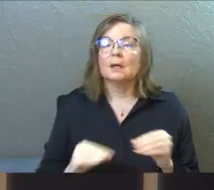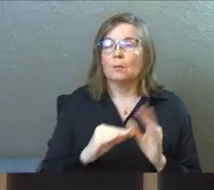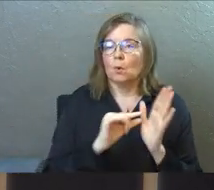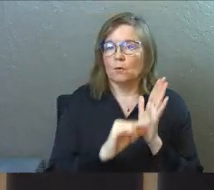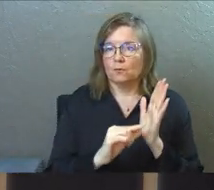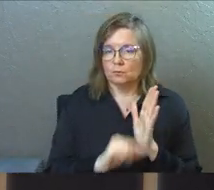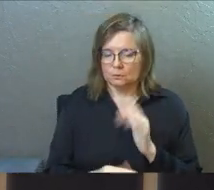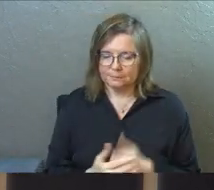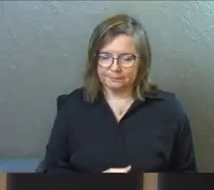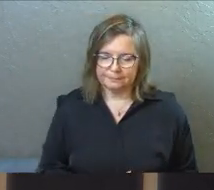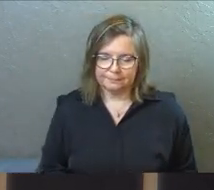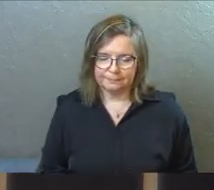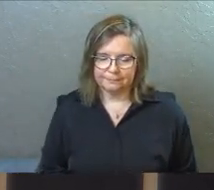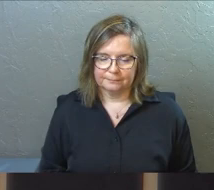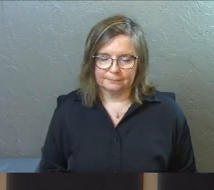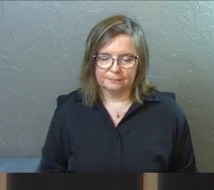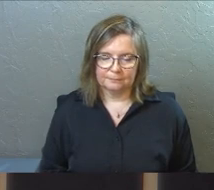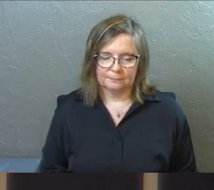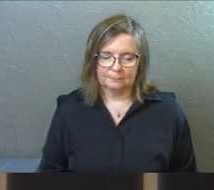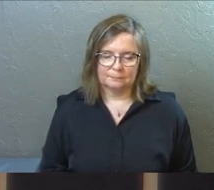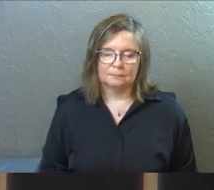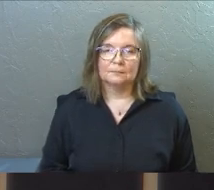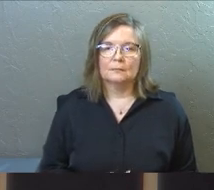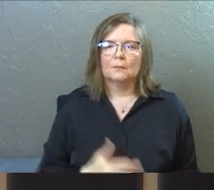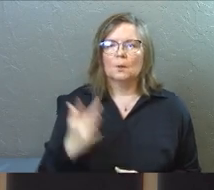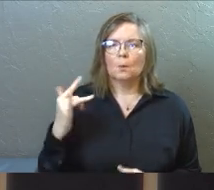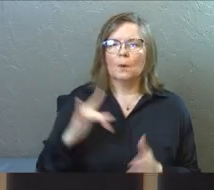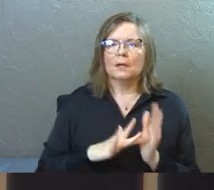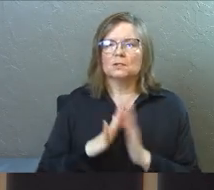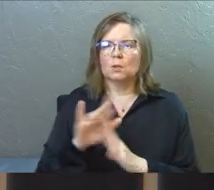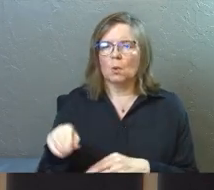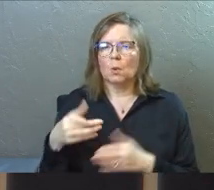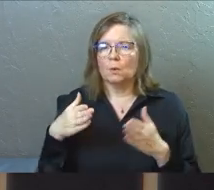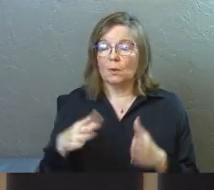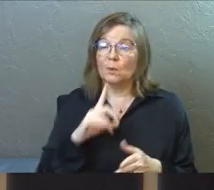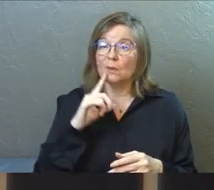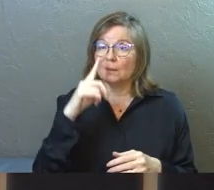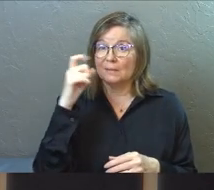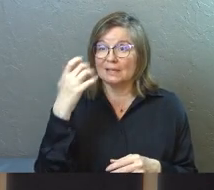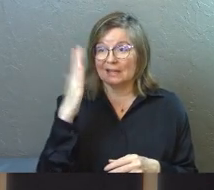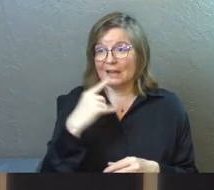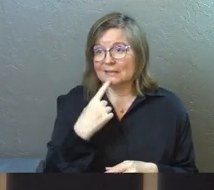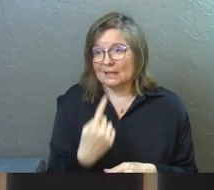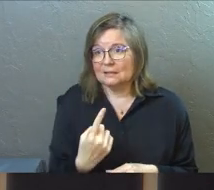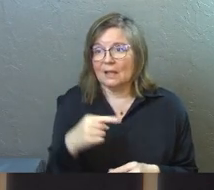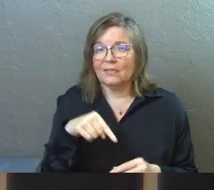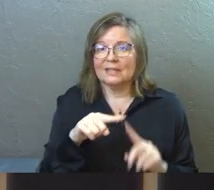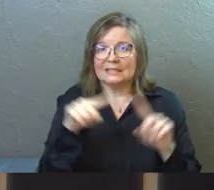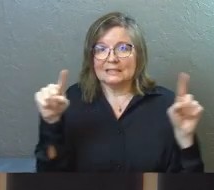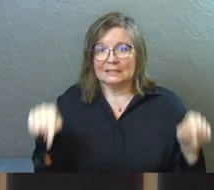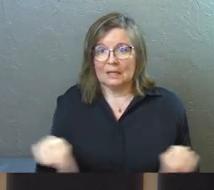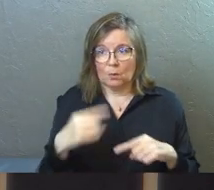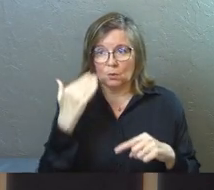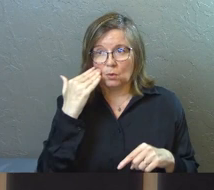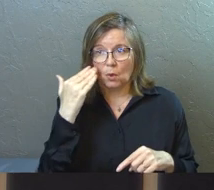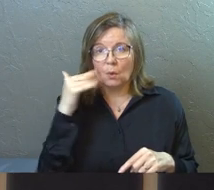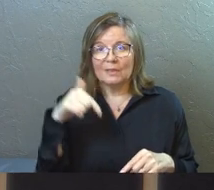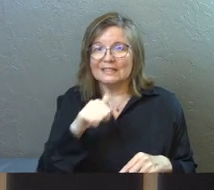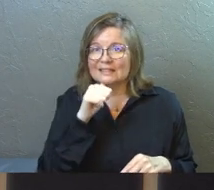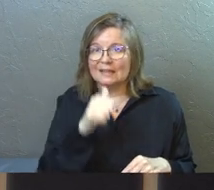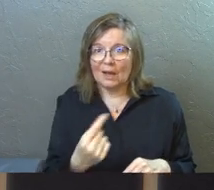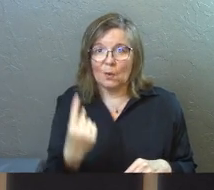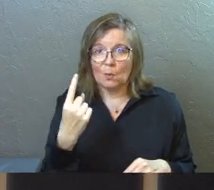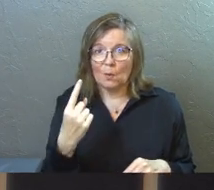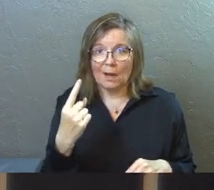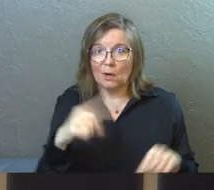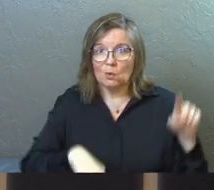verses. More verses coming at you. Why is Jesus the only way? Ultimately, because God says so. In this slide, I just want you to know that this is